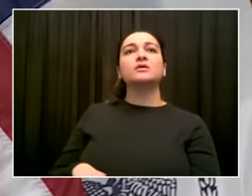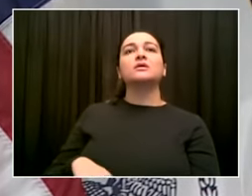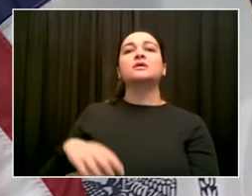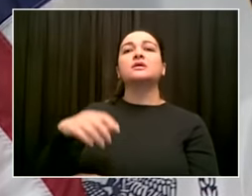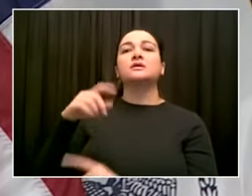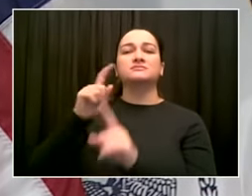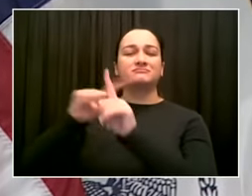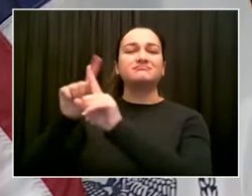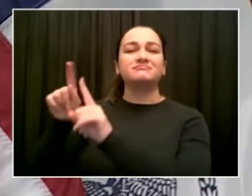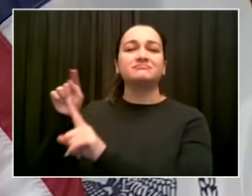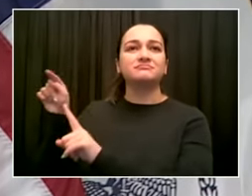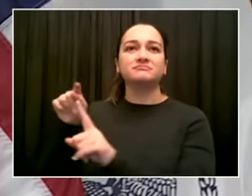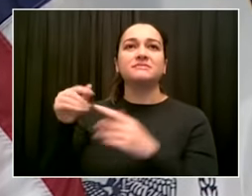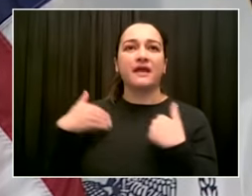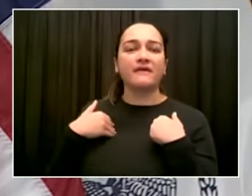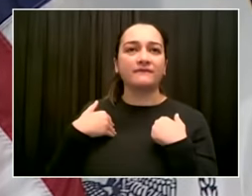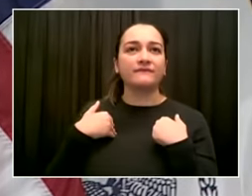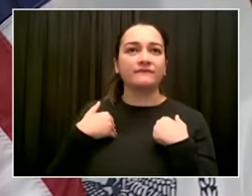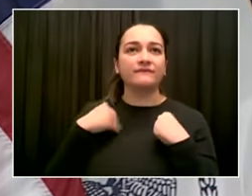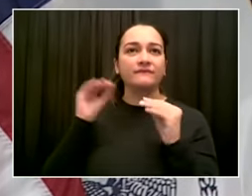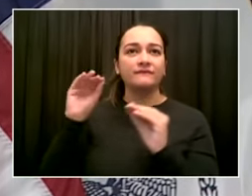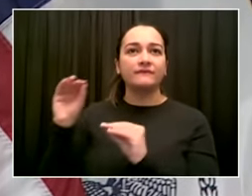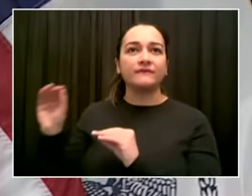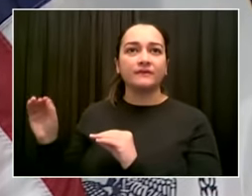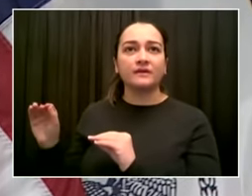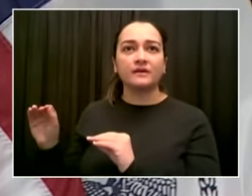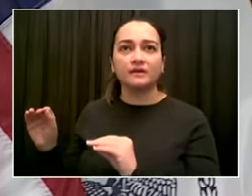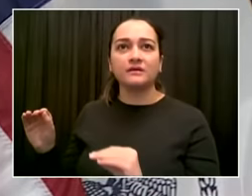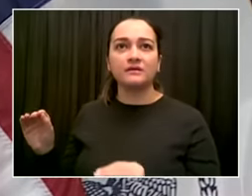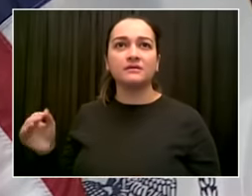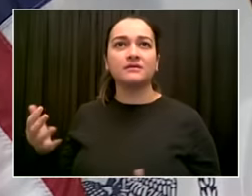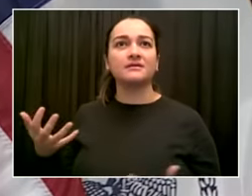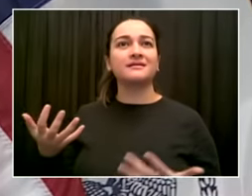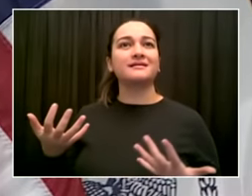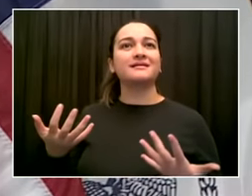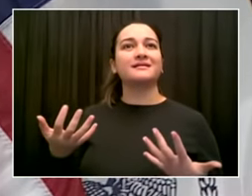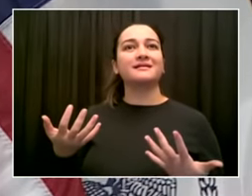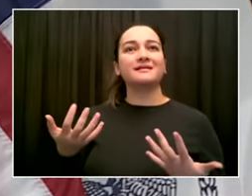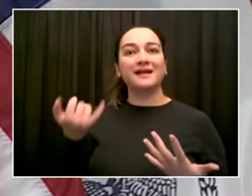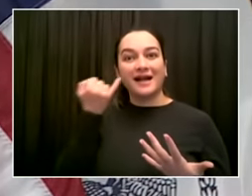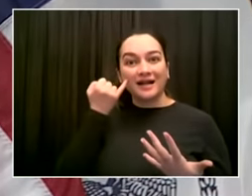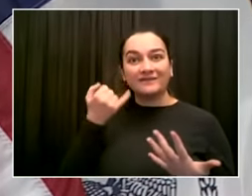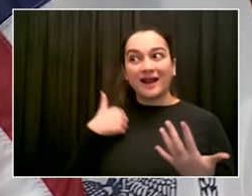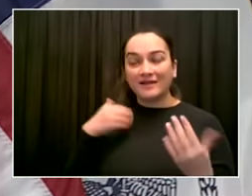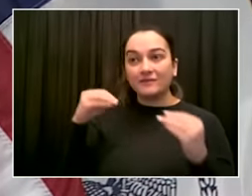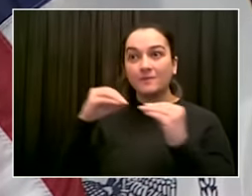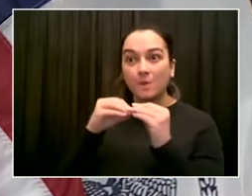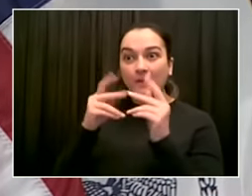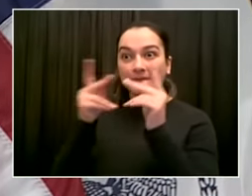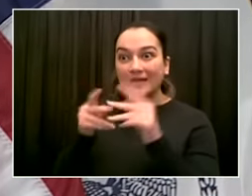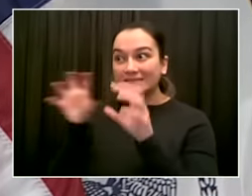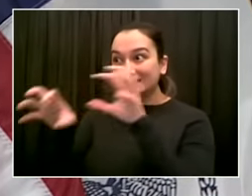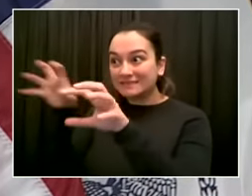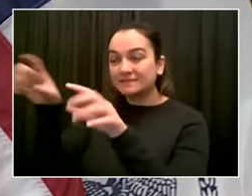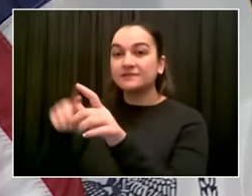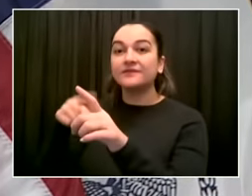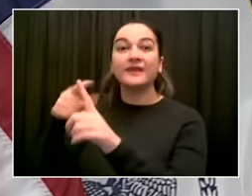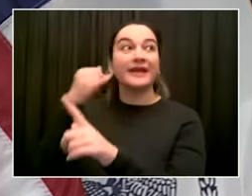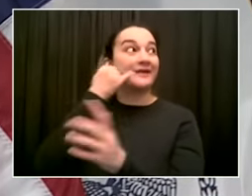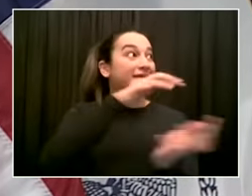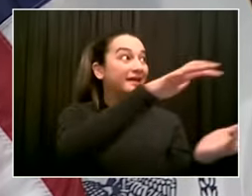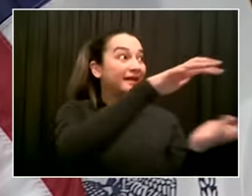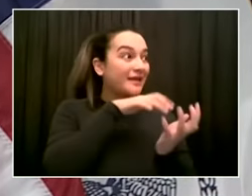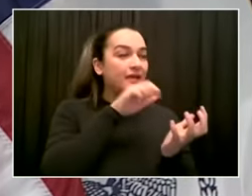almost every site can either add hours, add capacity. There's endless ability to add if we have supply.